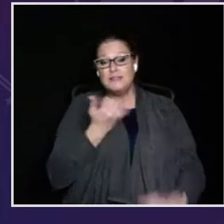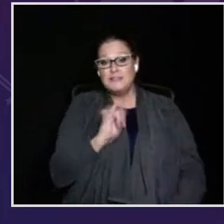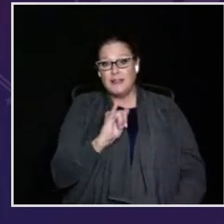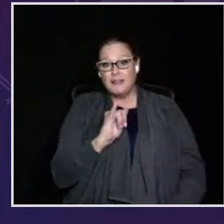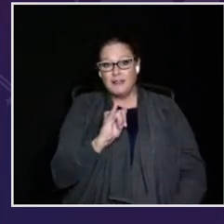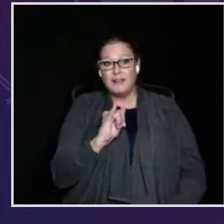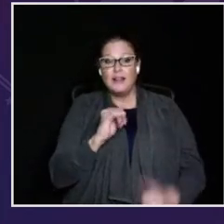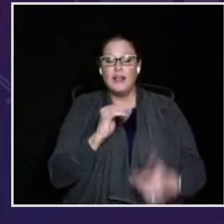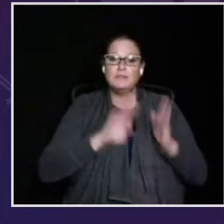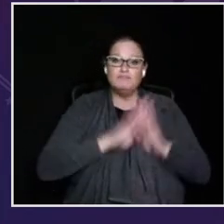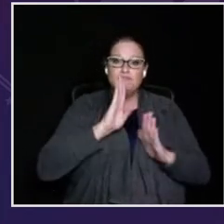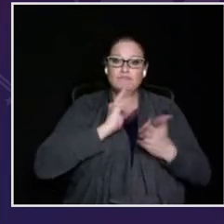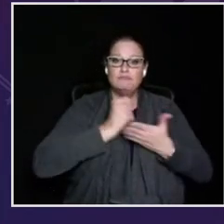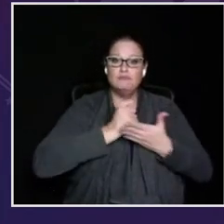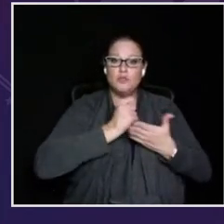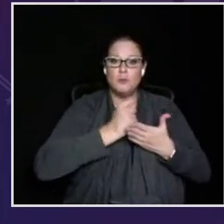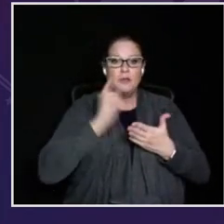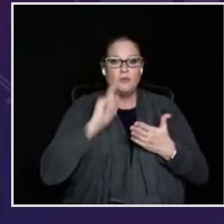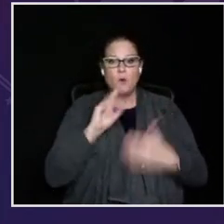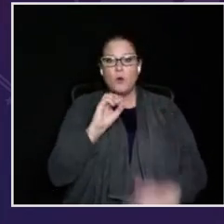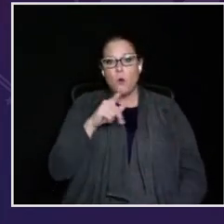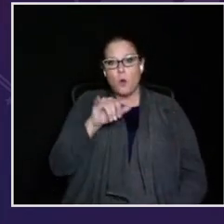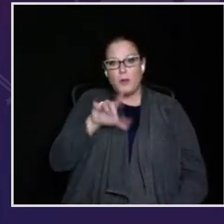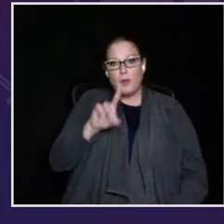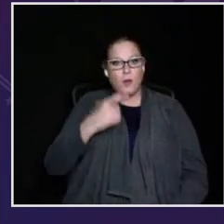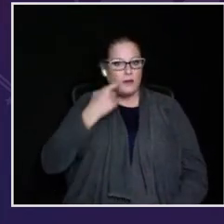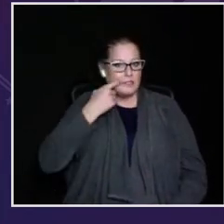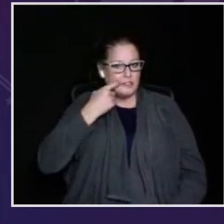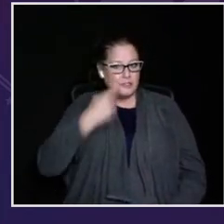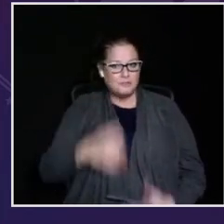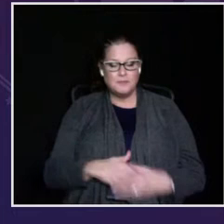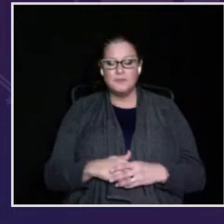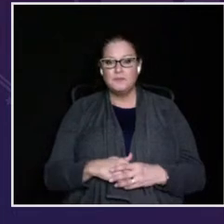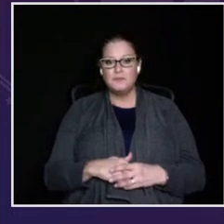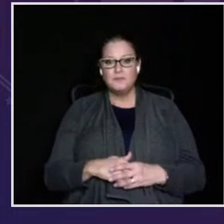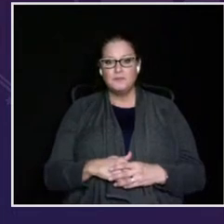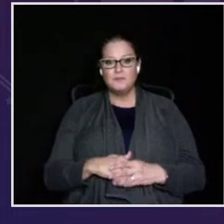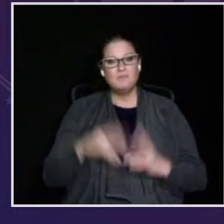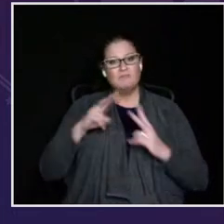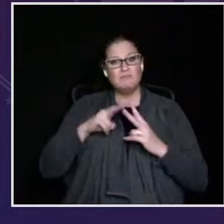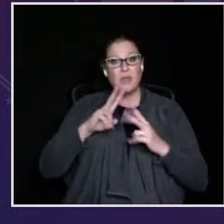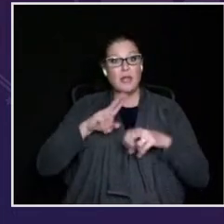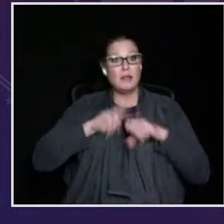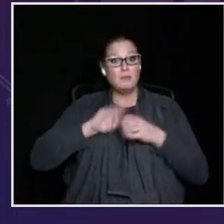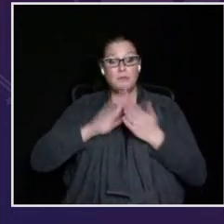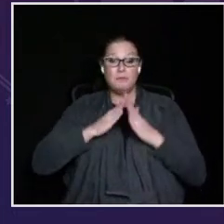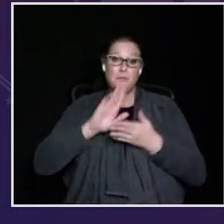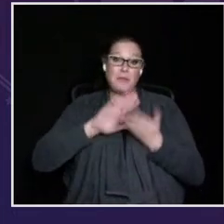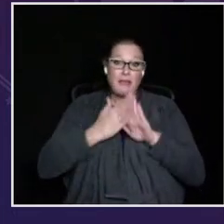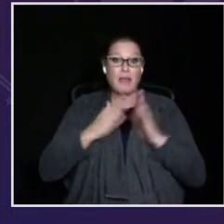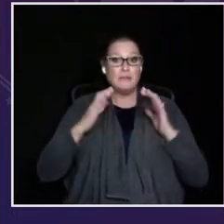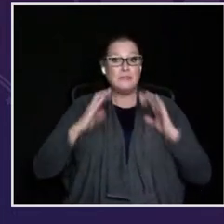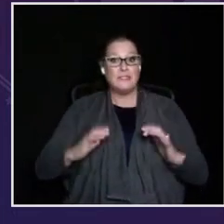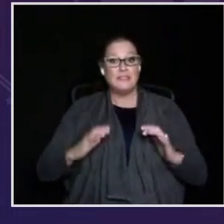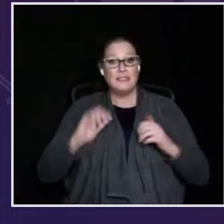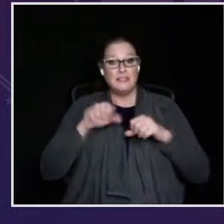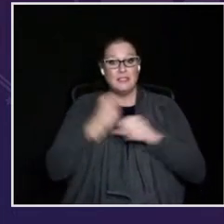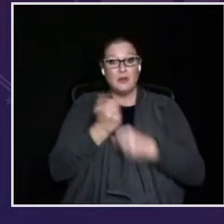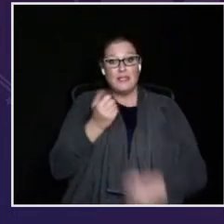My mom still works at the National Institutes of Health, developing treatments for opioid addiction.